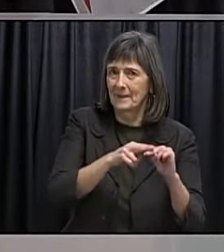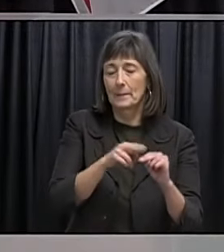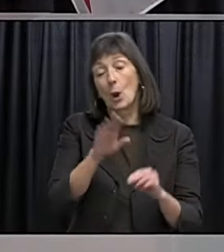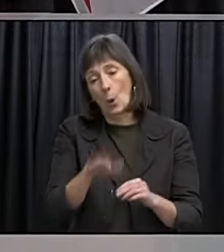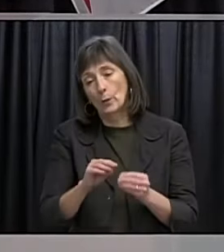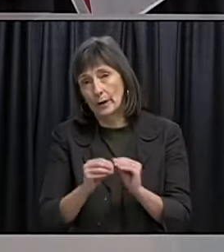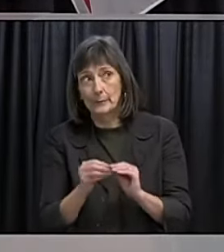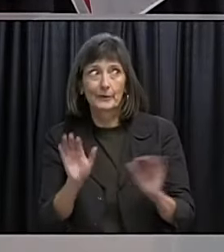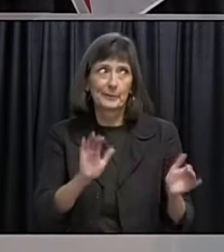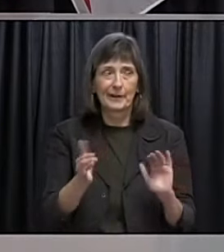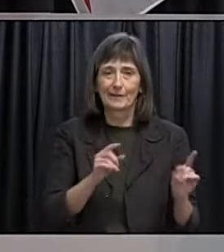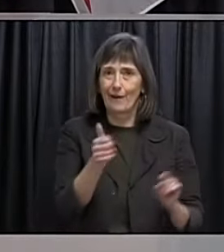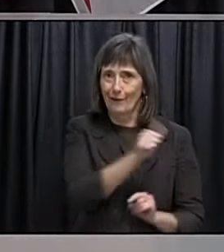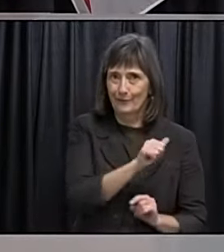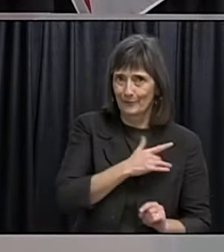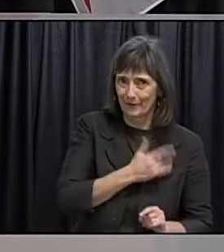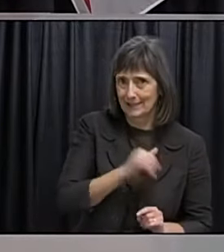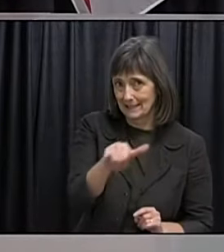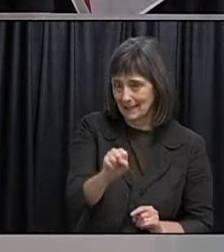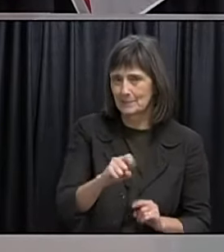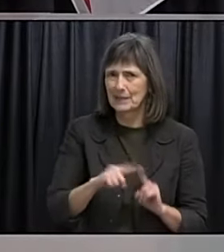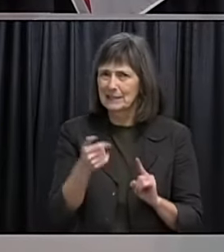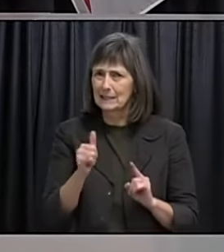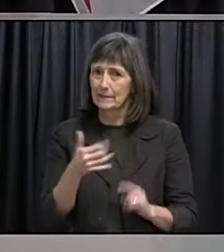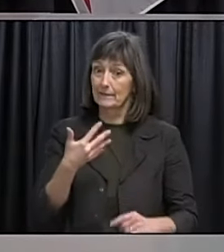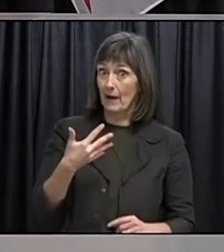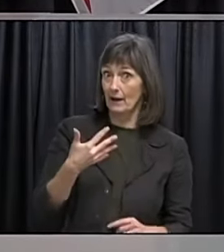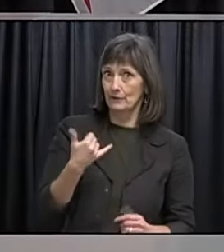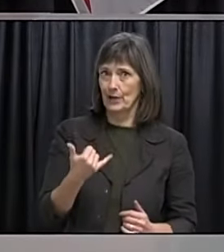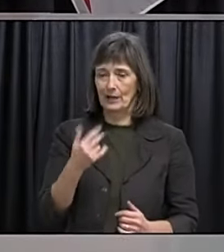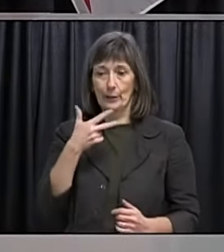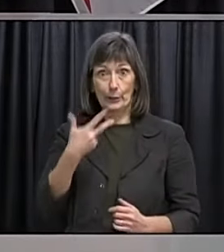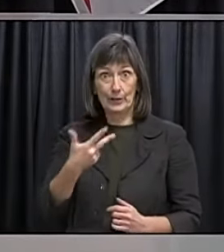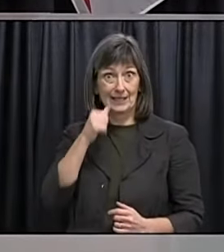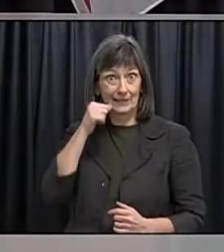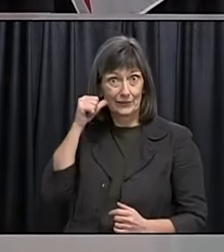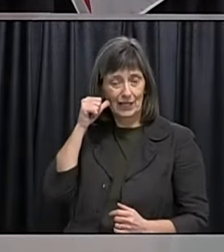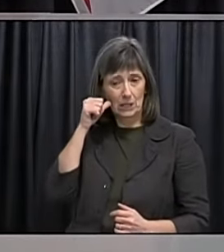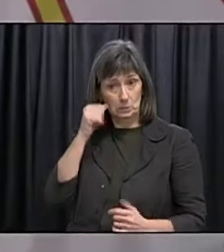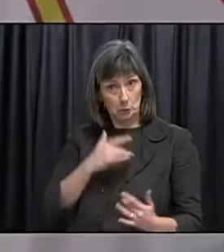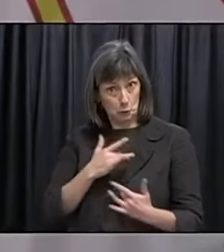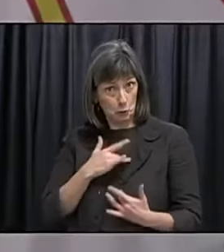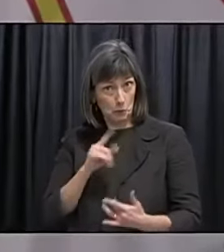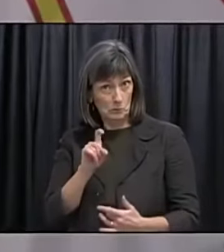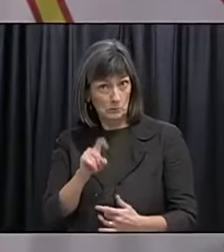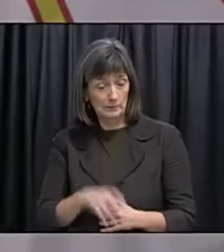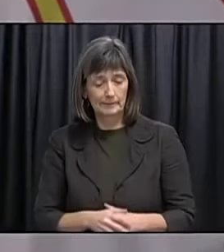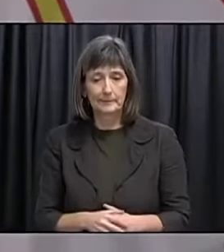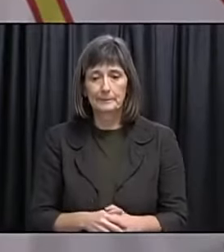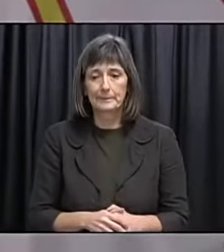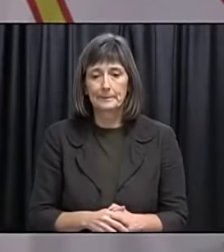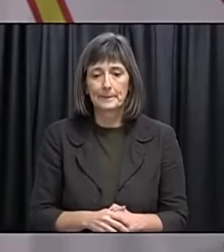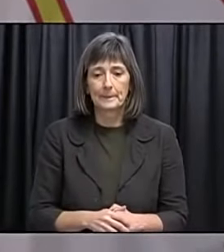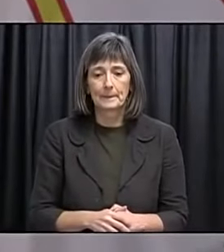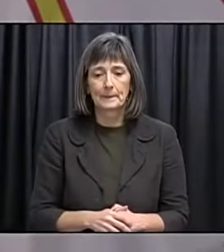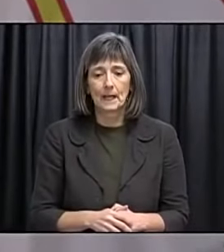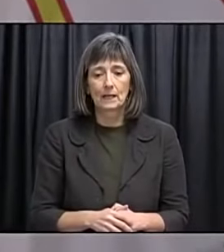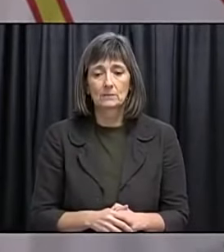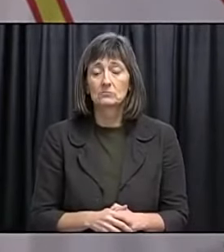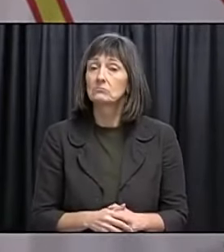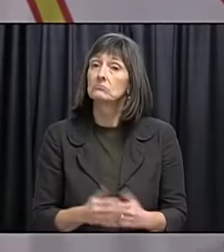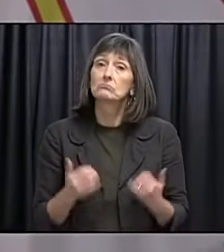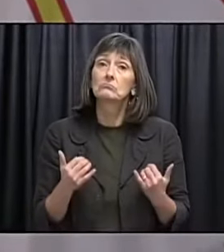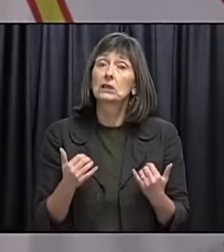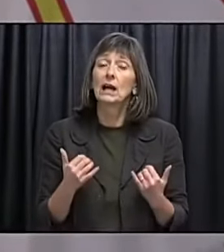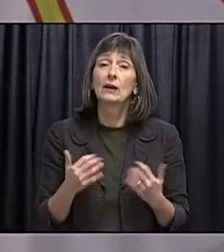low in comparison to other parts of the country but five today three yesterday how concerned are you? So at this point you know we